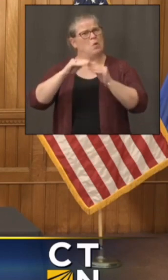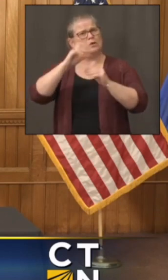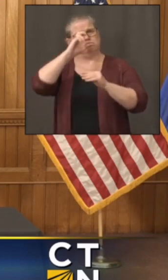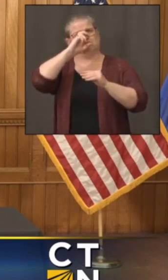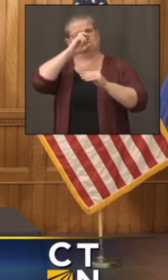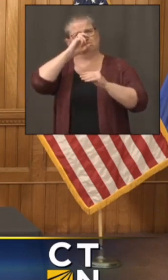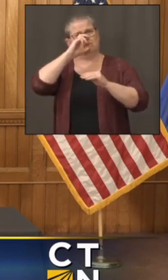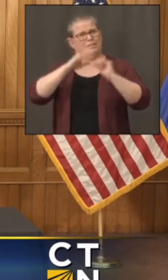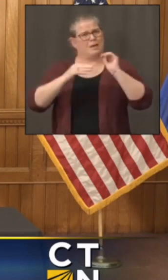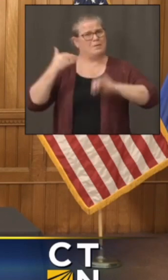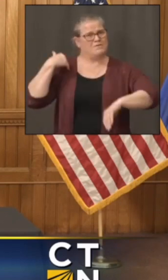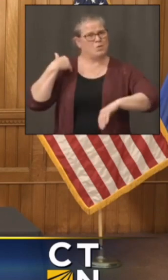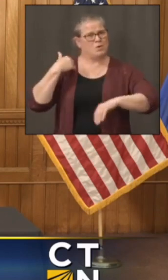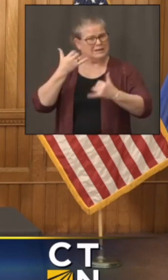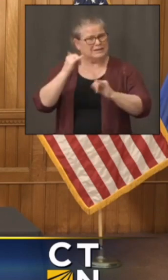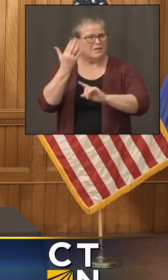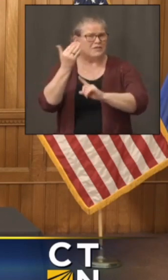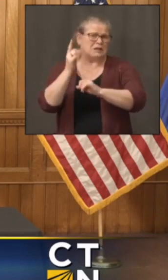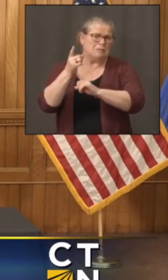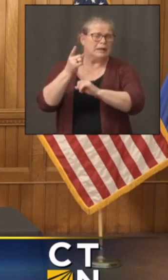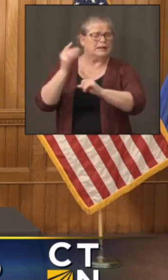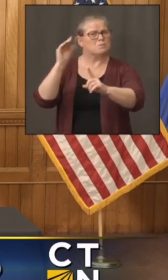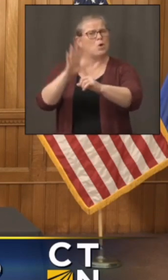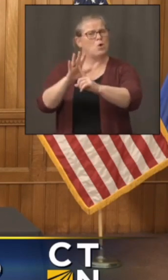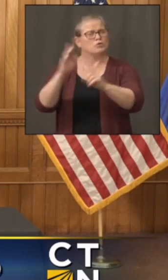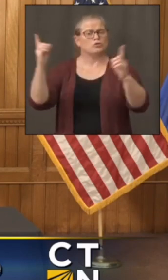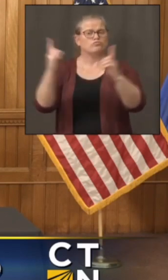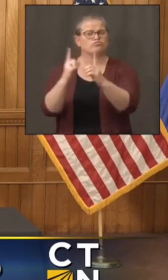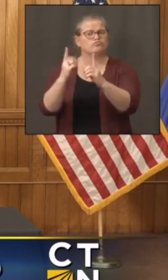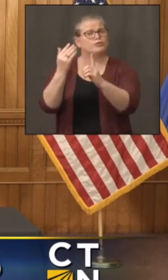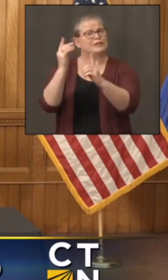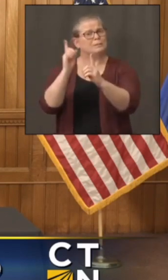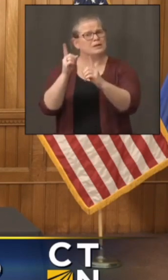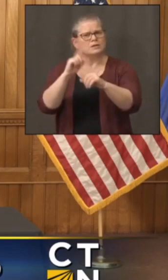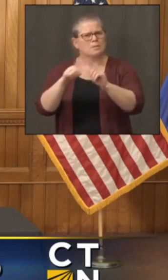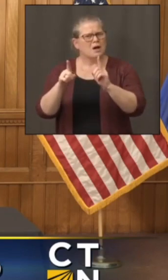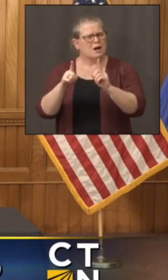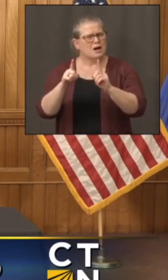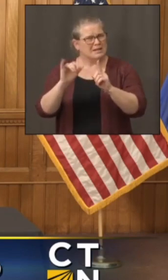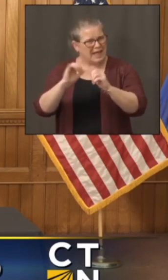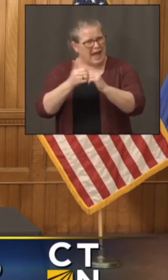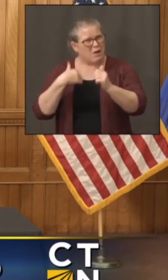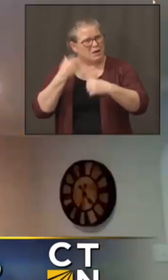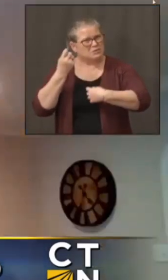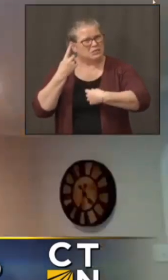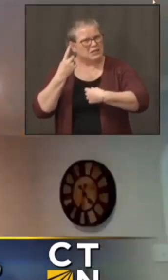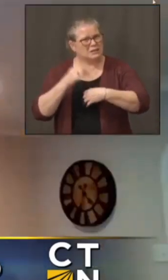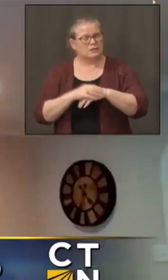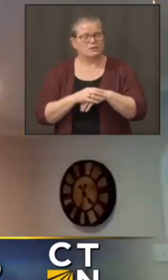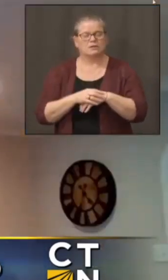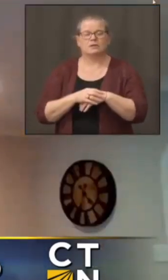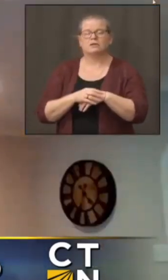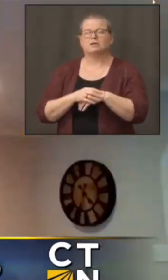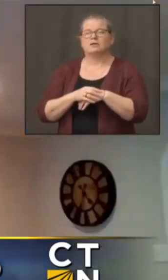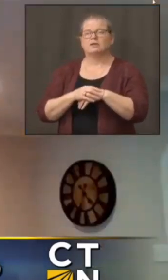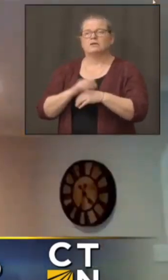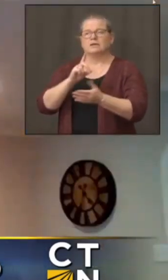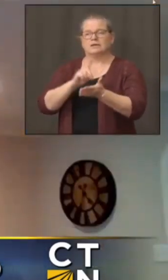just over a longer period. Is that the way I should understand it? Yes. So the new CDC guidelines,